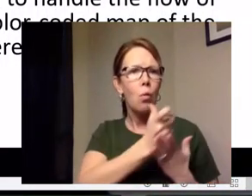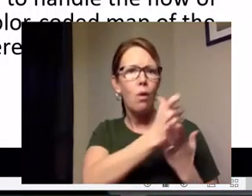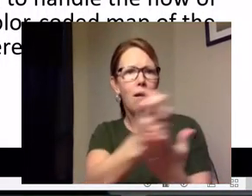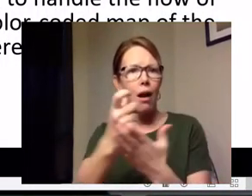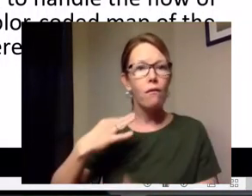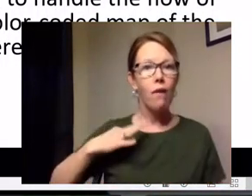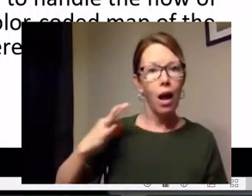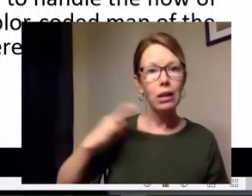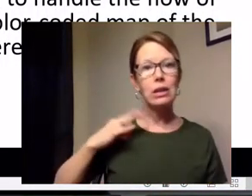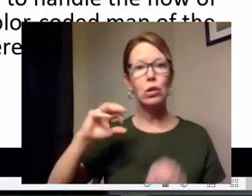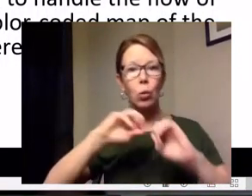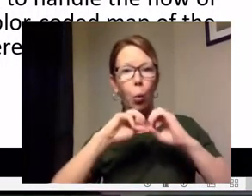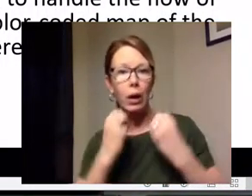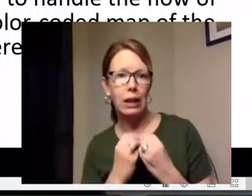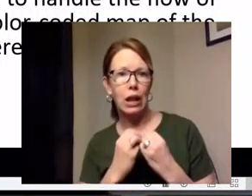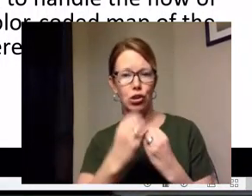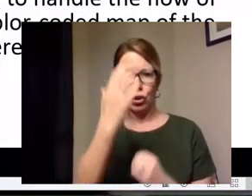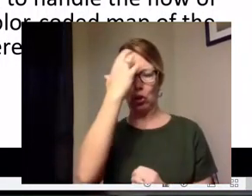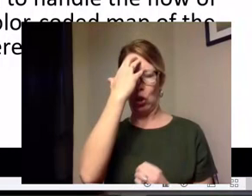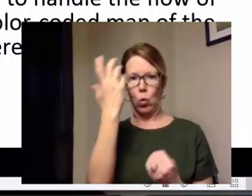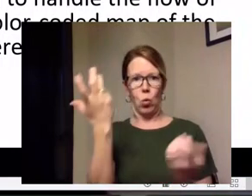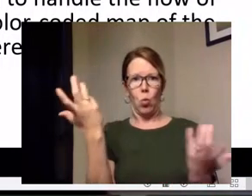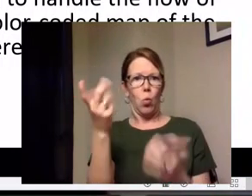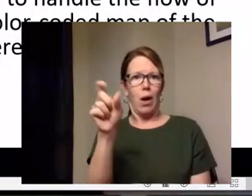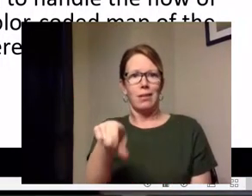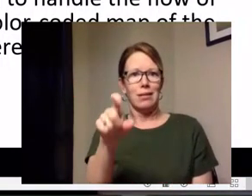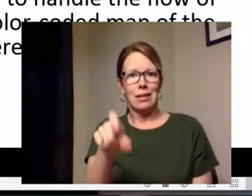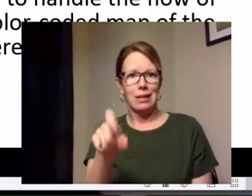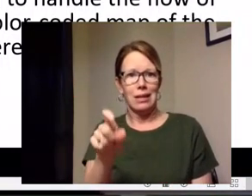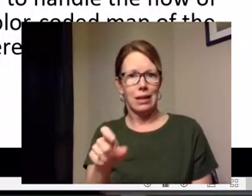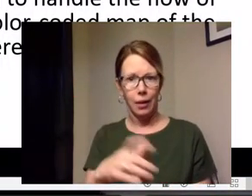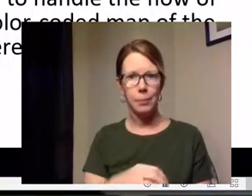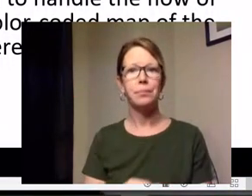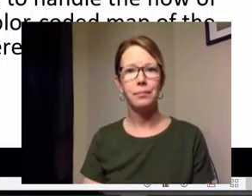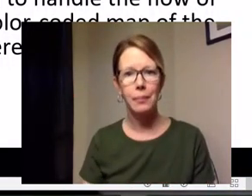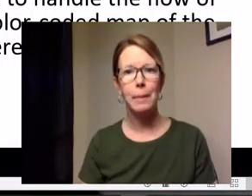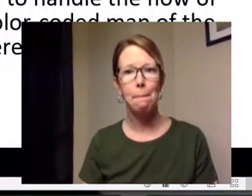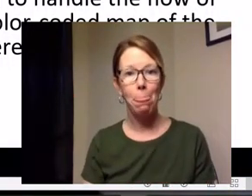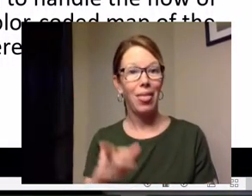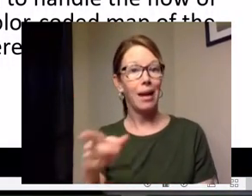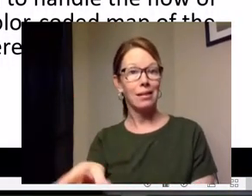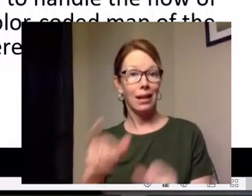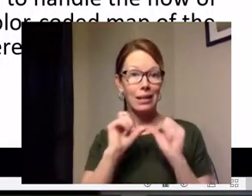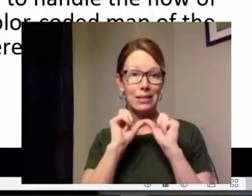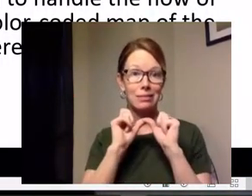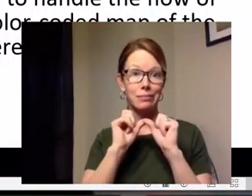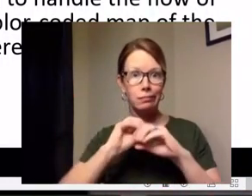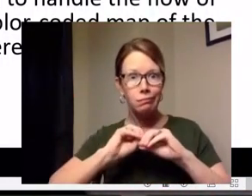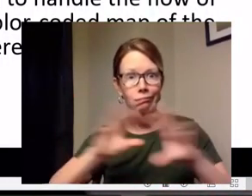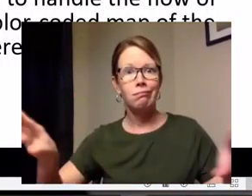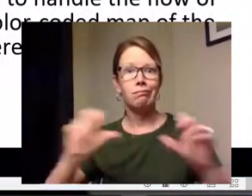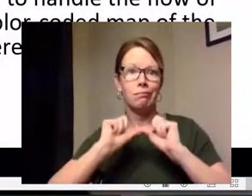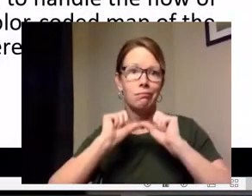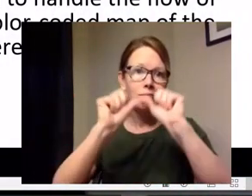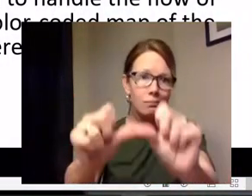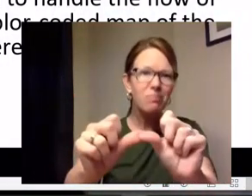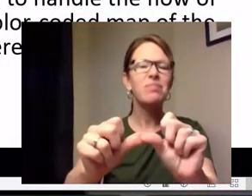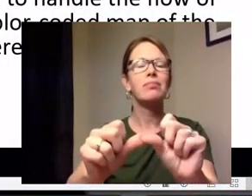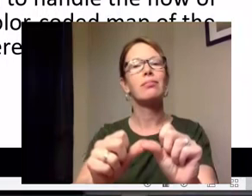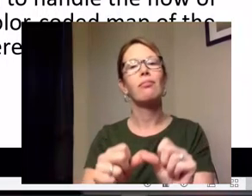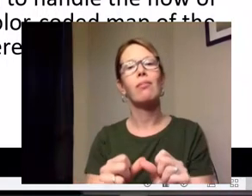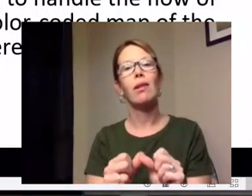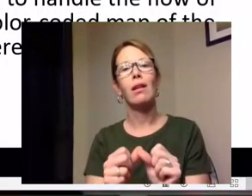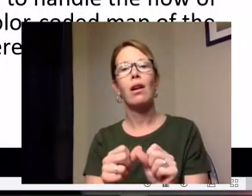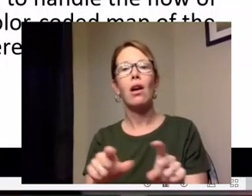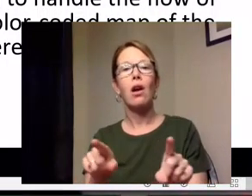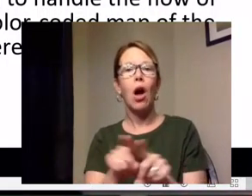around the village move forward with needs as the pandemic uh increases and we are also finding other ways to have